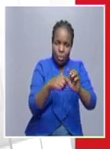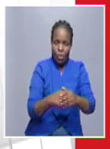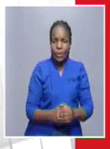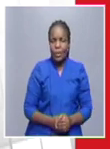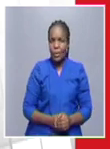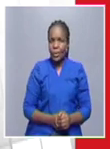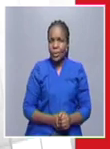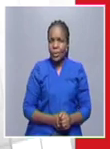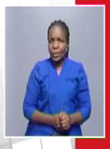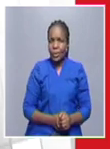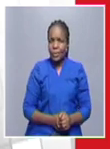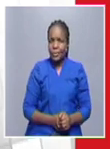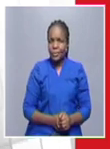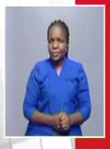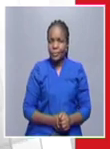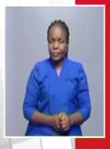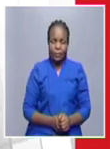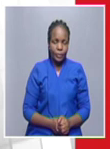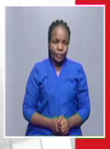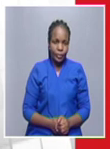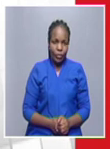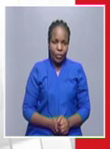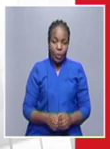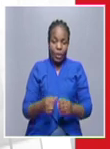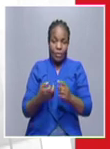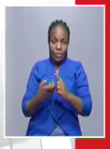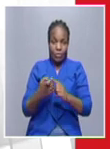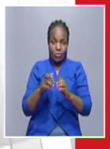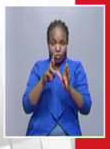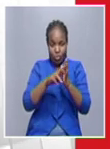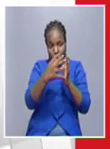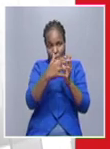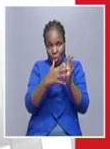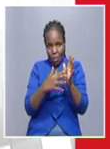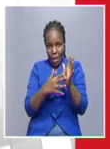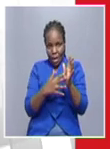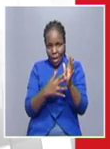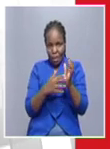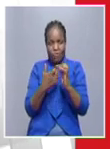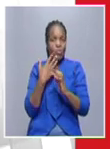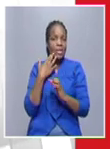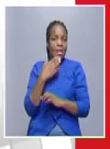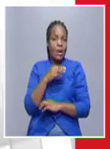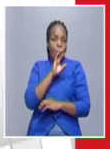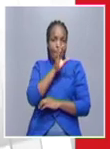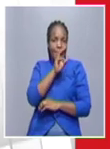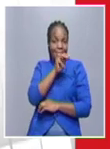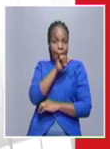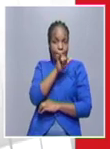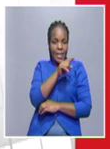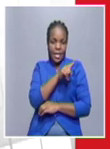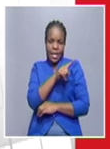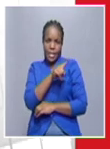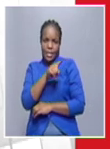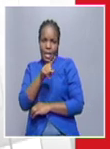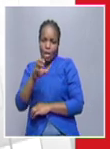when when we're from the reports of may 2021 to the beginning of